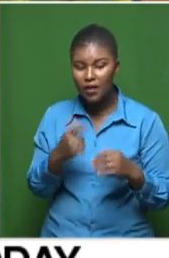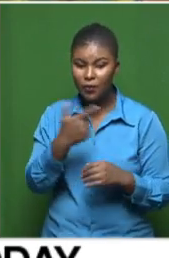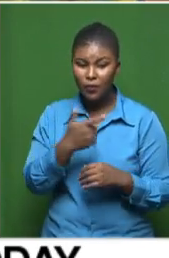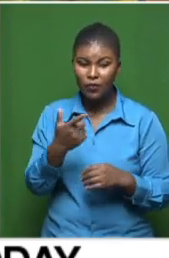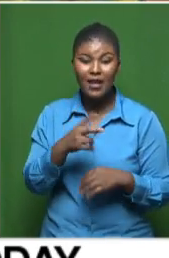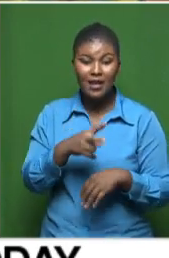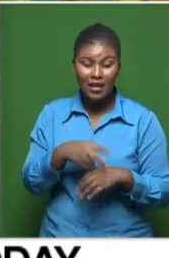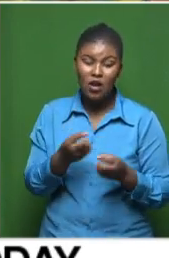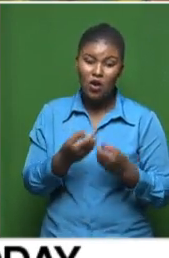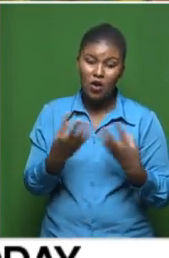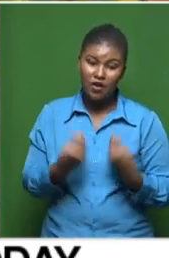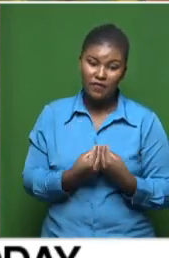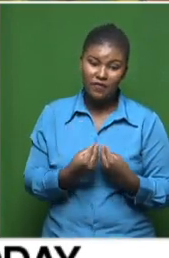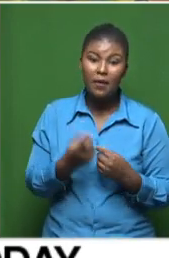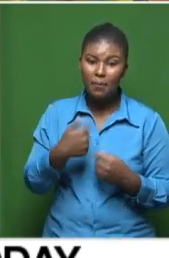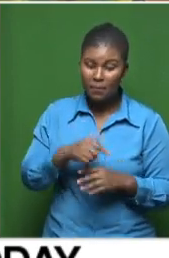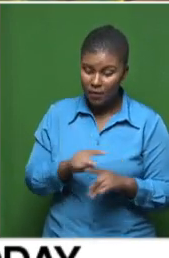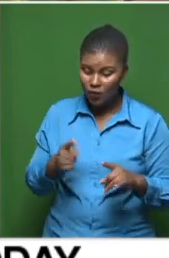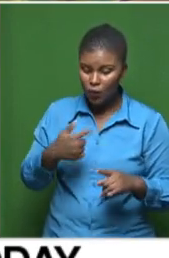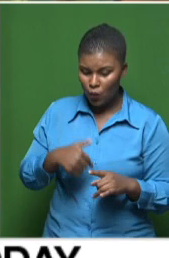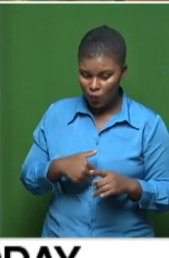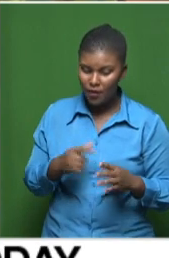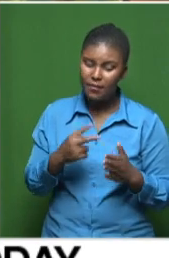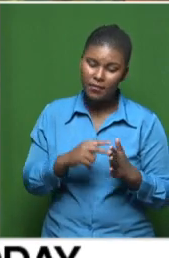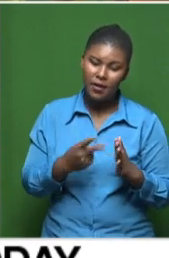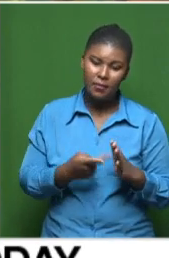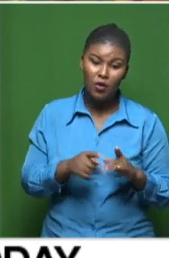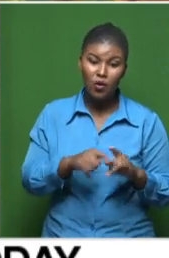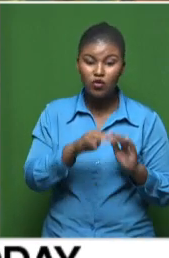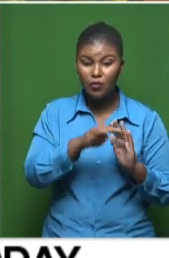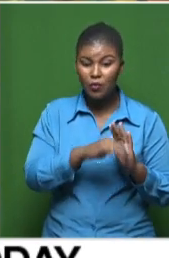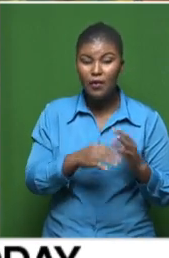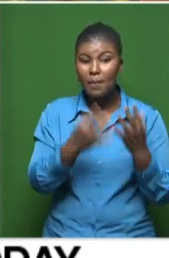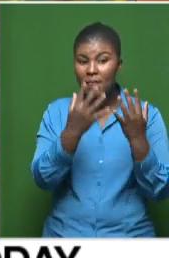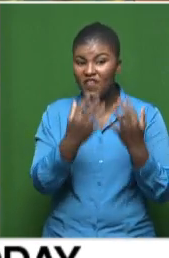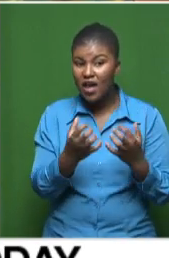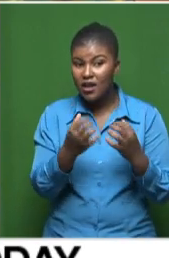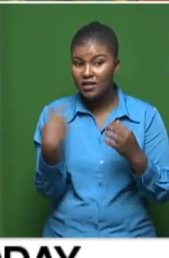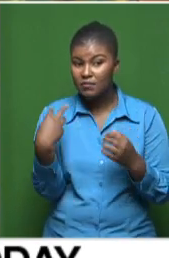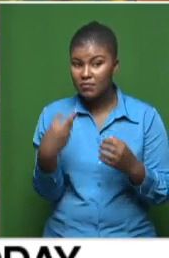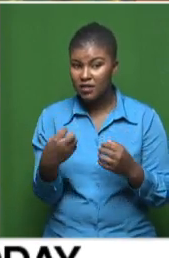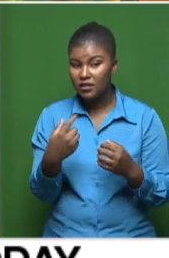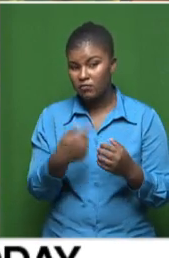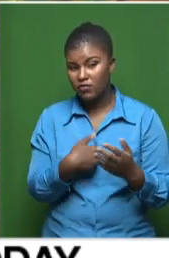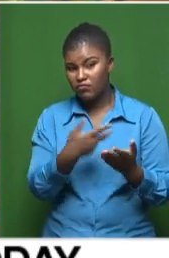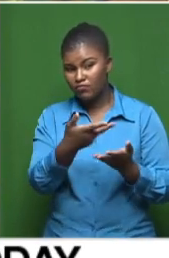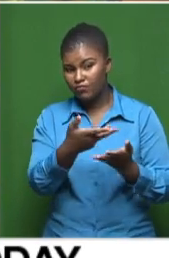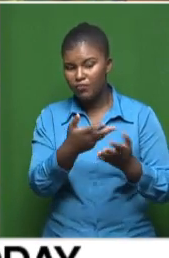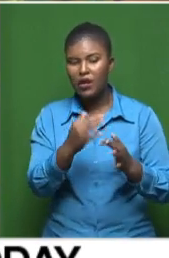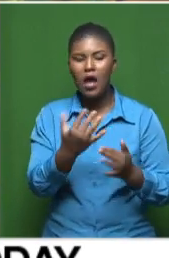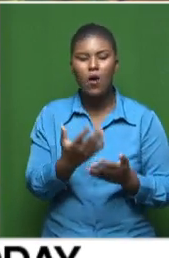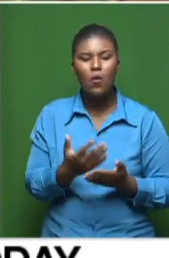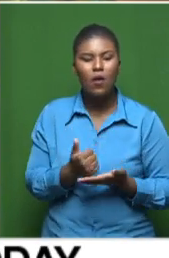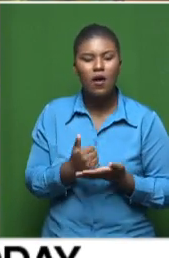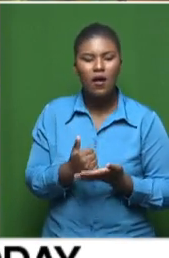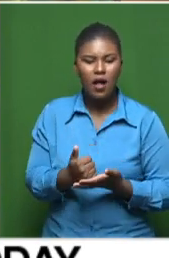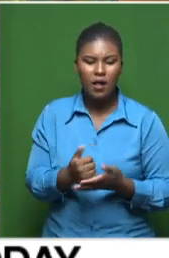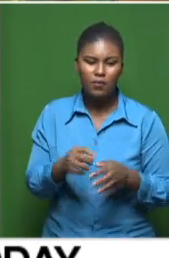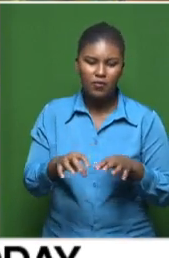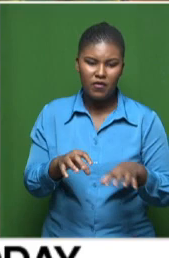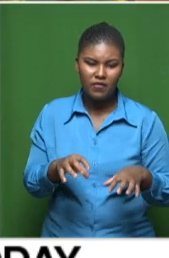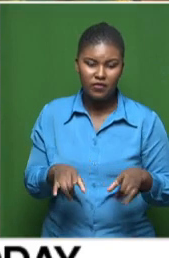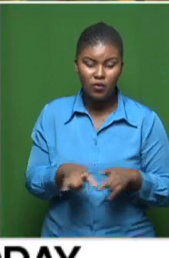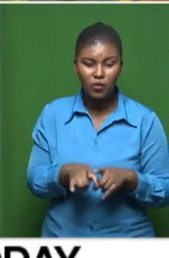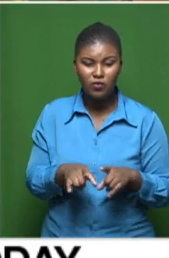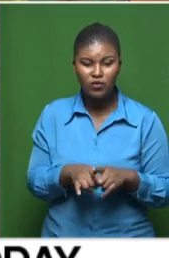a major plan and program. And I've been discussing the Minister of Finance to say, how do we assist provinces, even in terms of capacity?